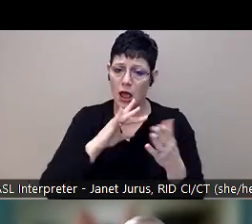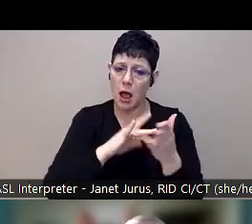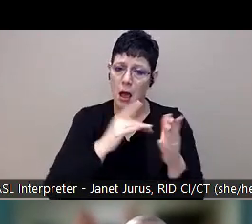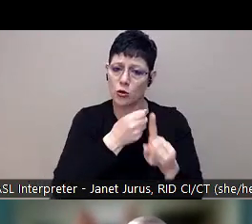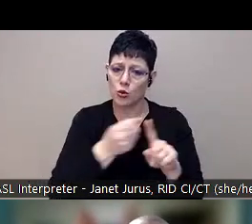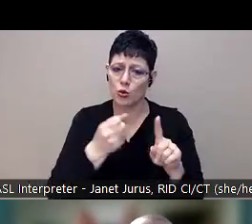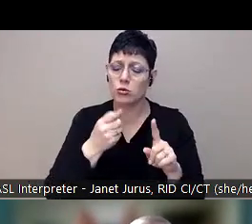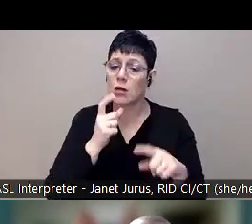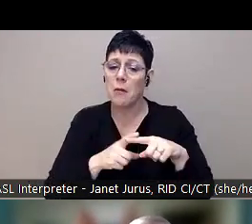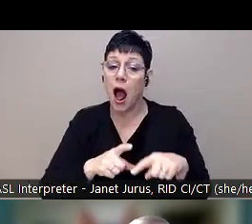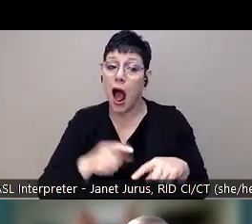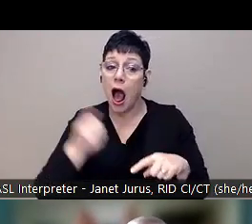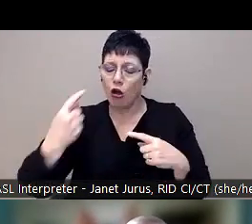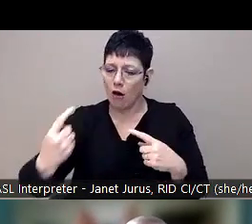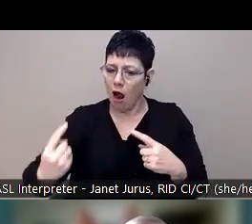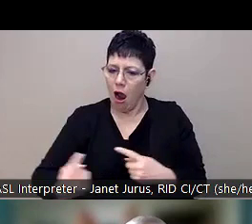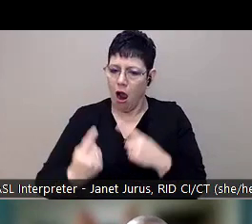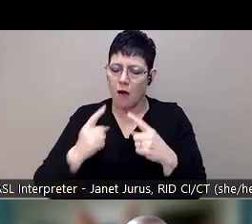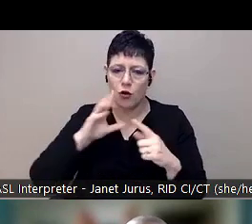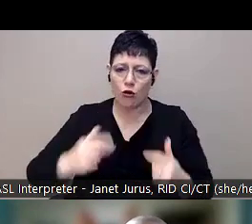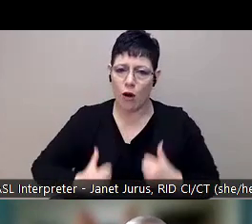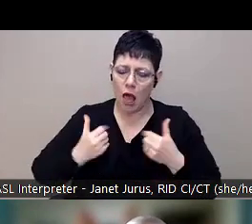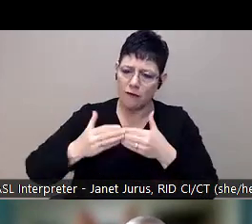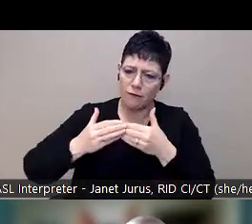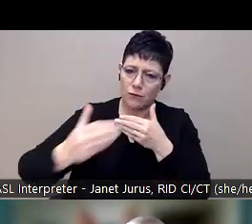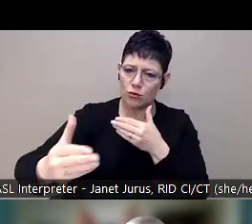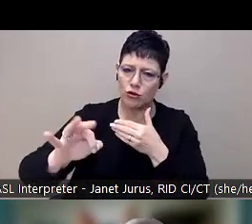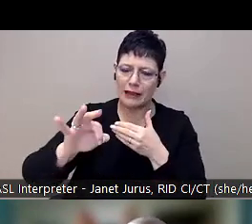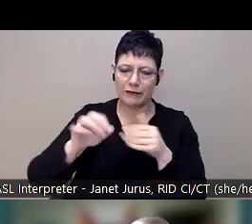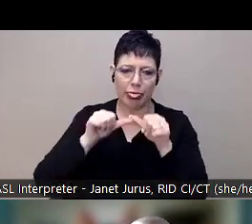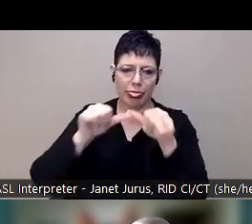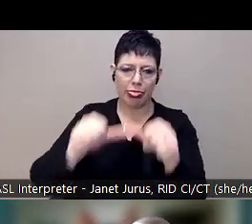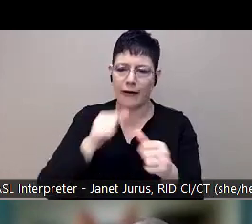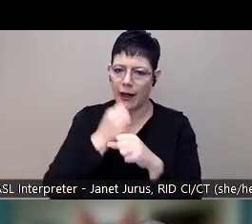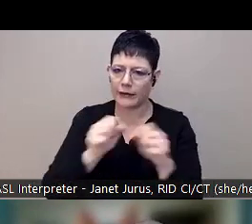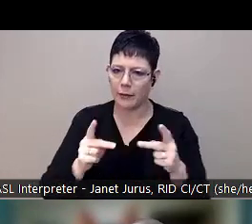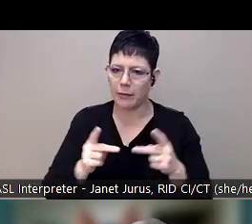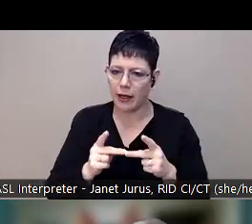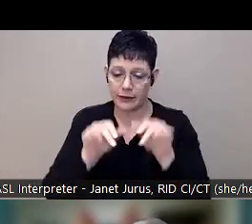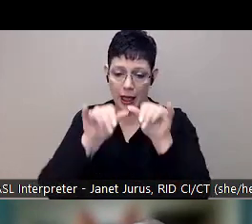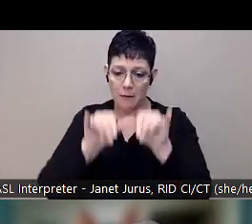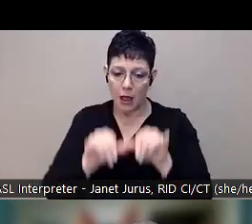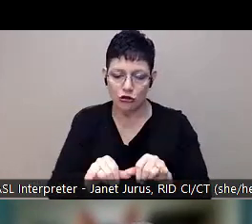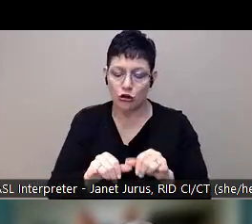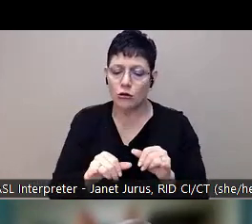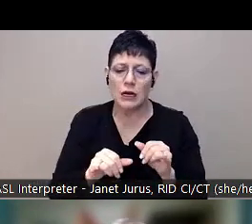knows what kind of harm for her life in the future. And so we, again, measure success as one person, one thing,